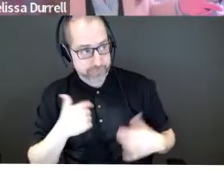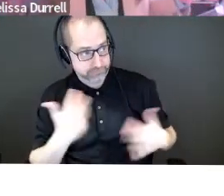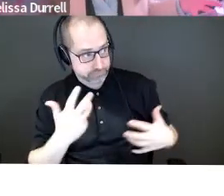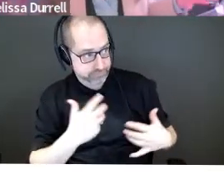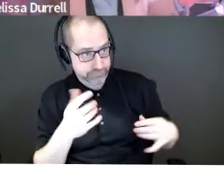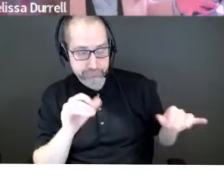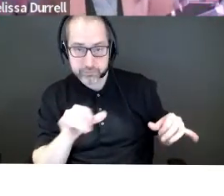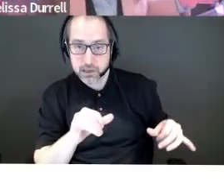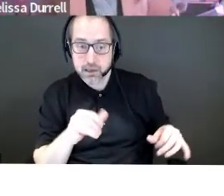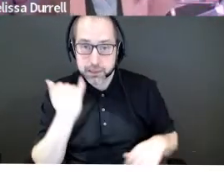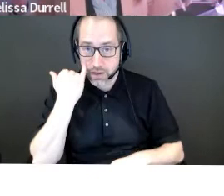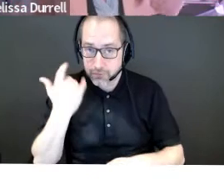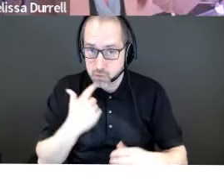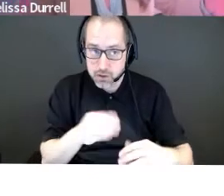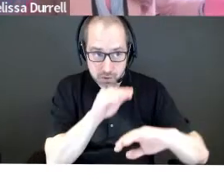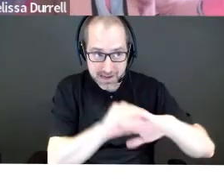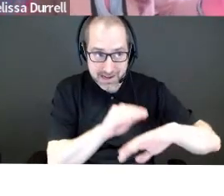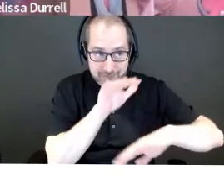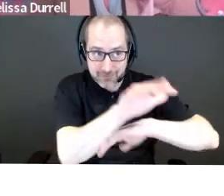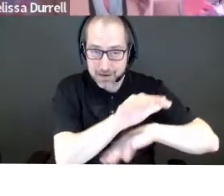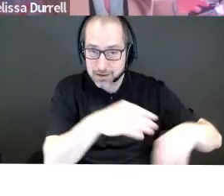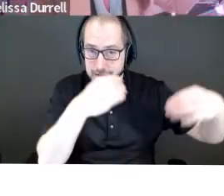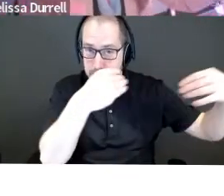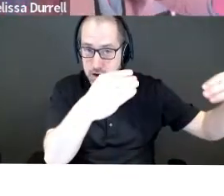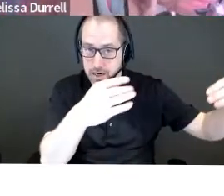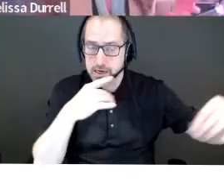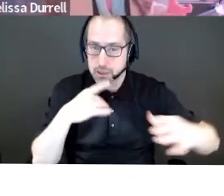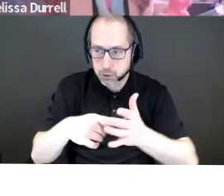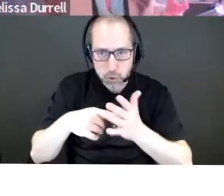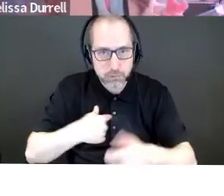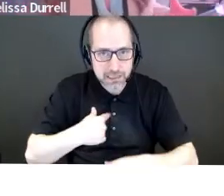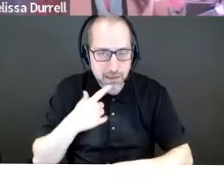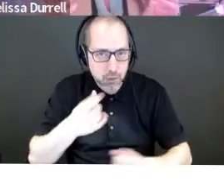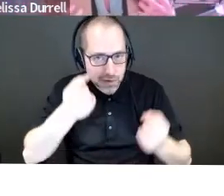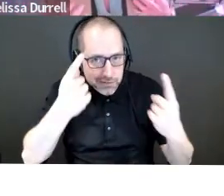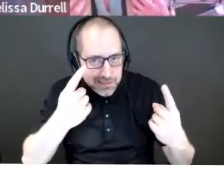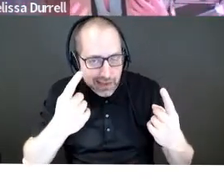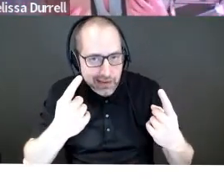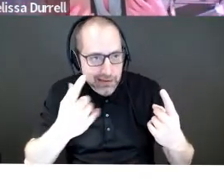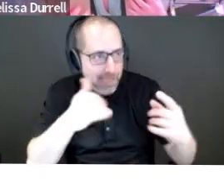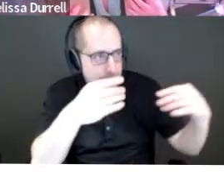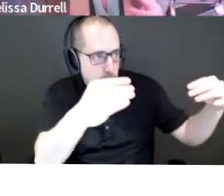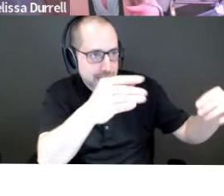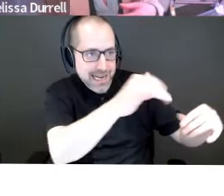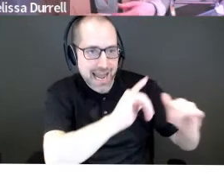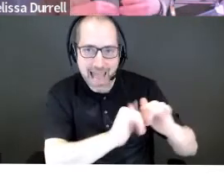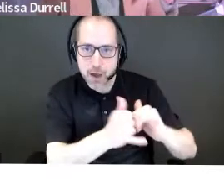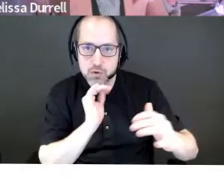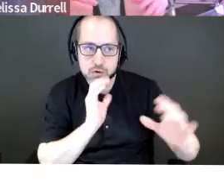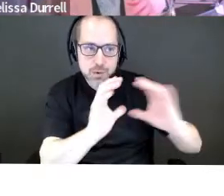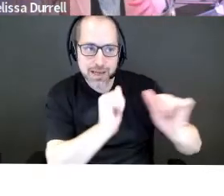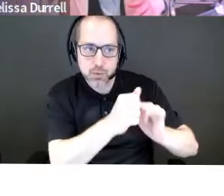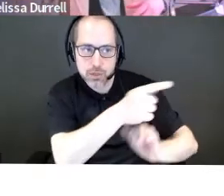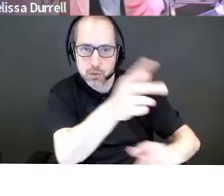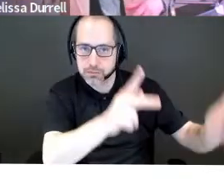talk to me about getting into the market, show me that you understand this market and how you're going to talk to the people that are going to buy your product. Okay. And,